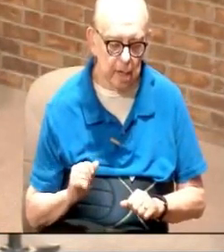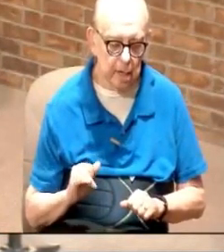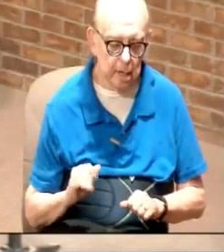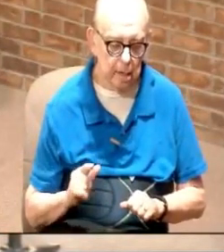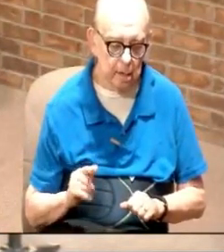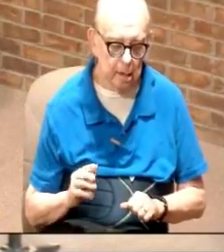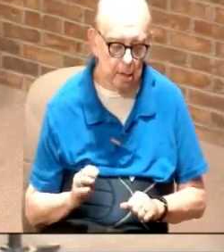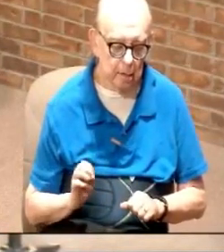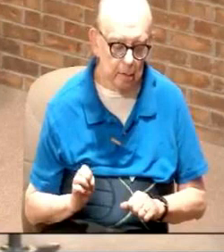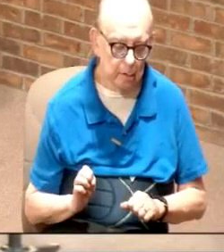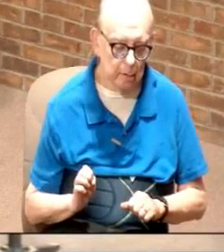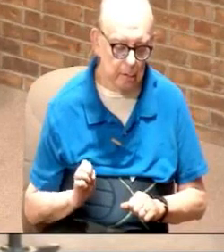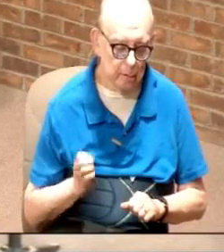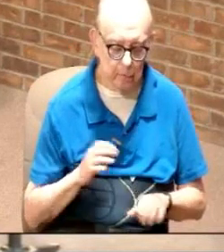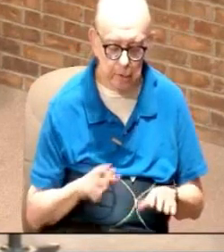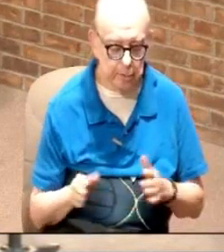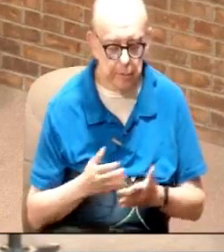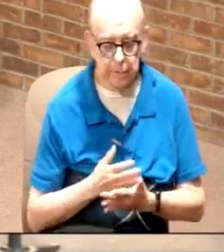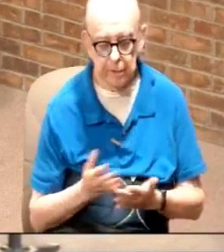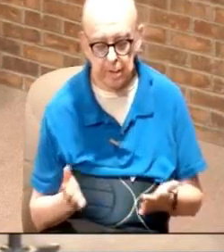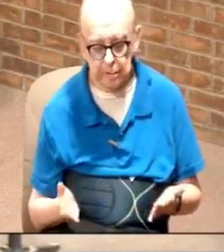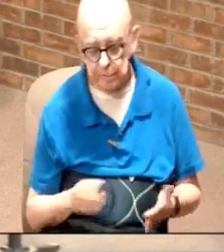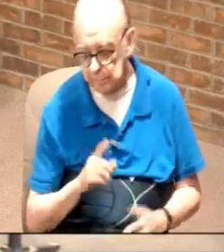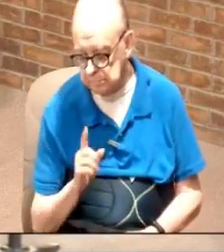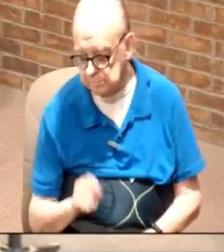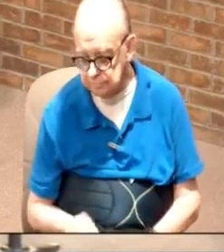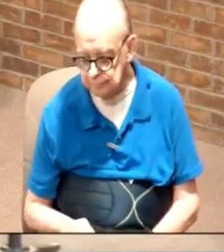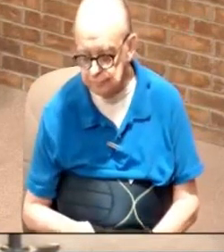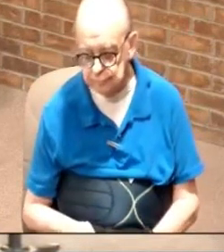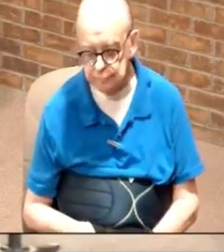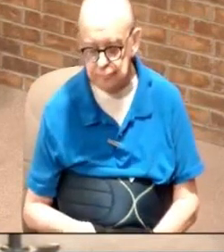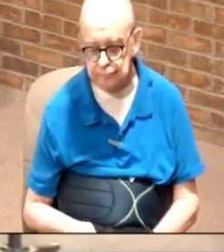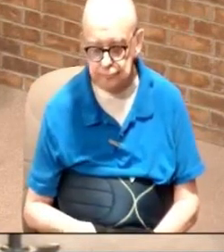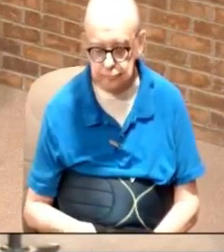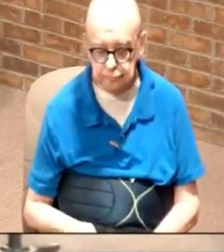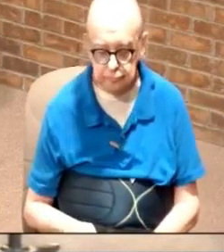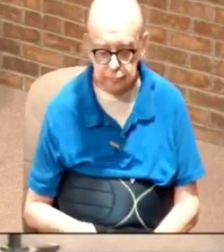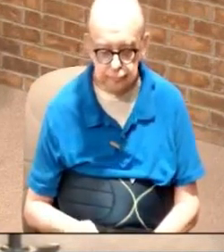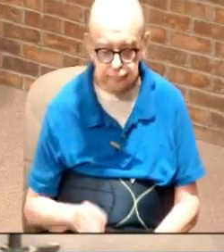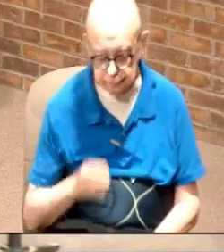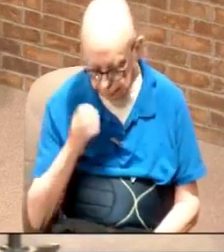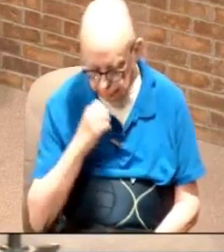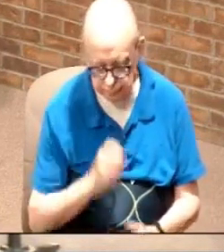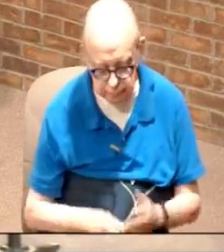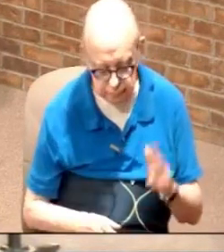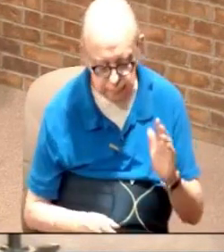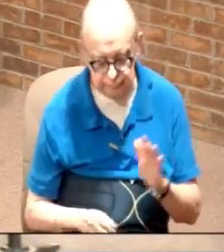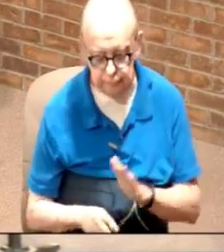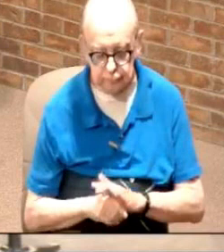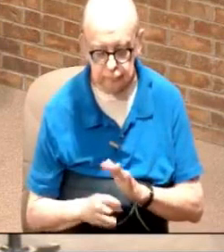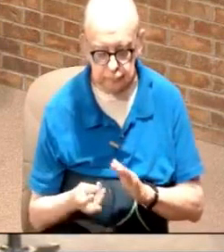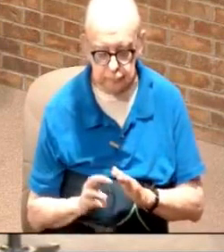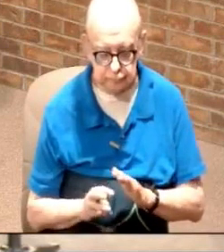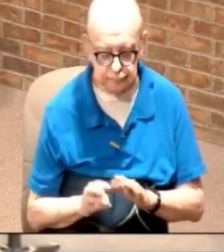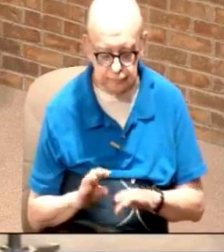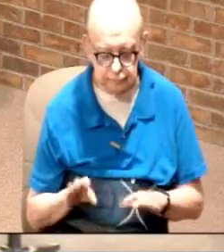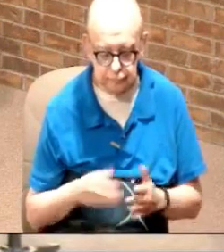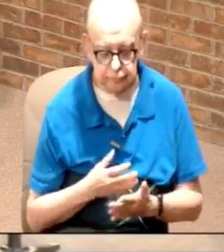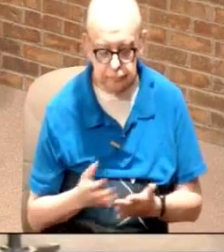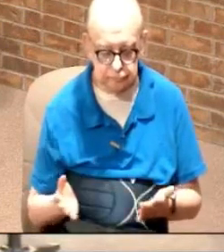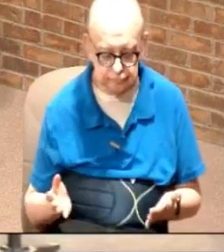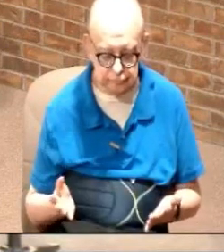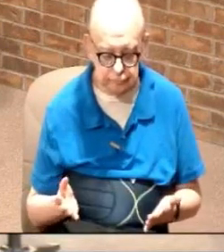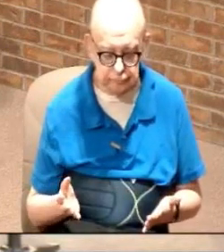are you ready will you do these things so in Ephesians 3 16 he allows us to do these things